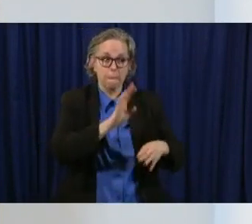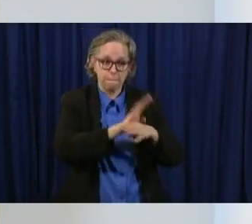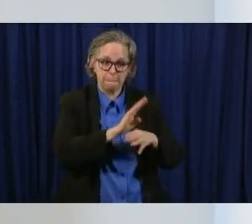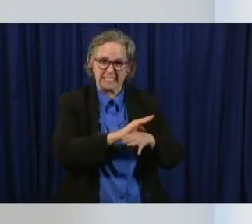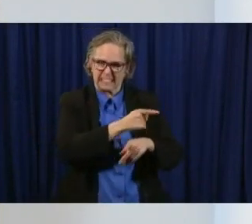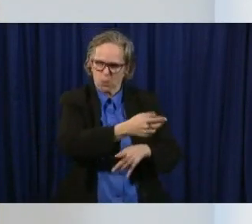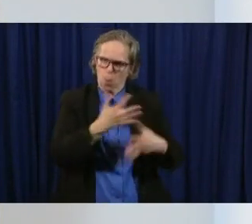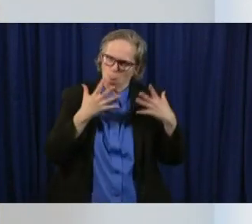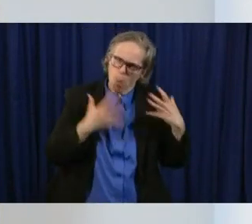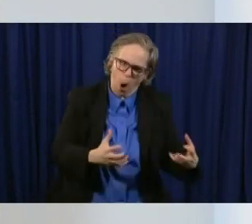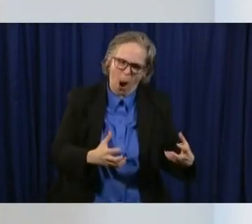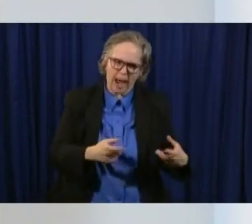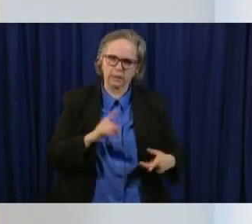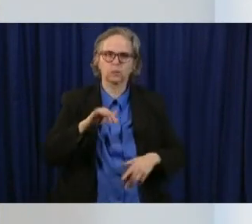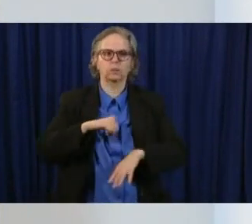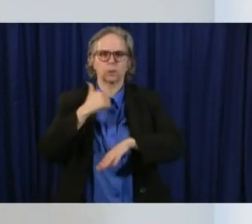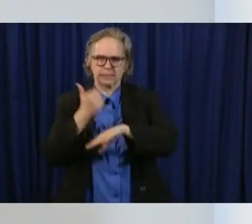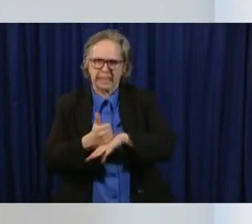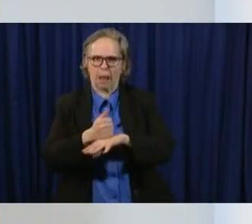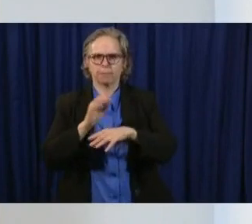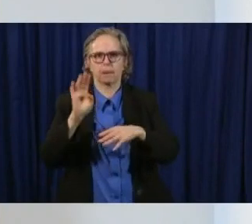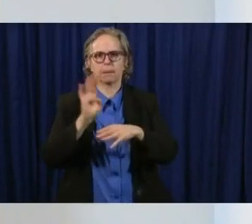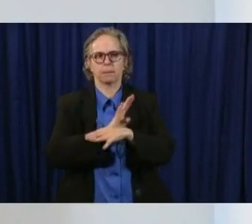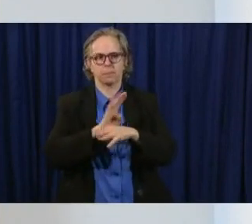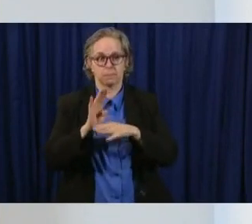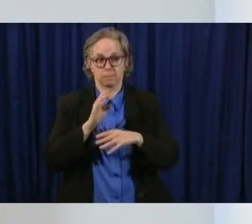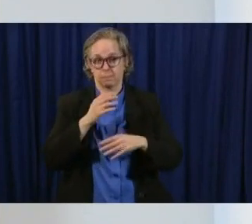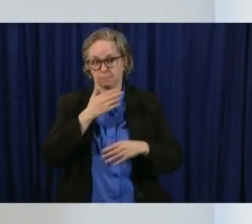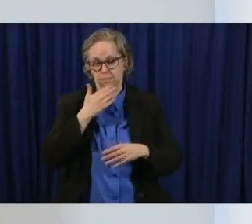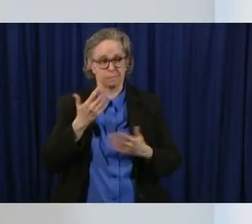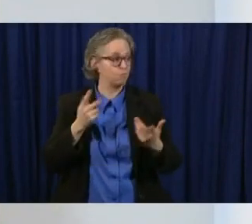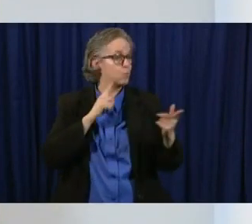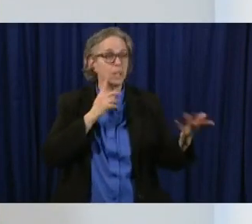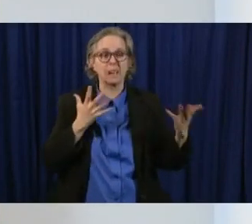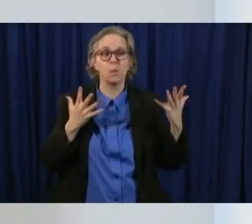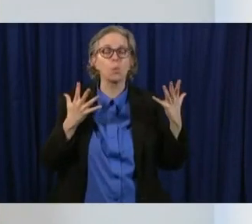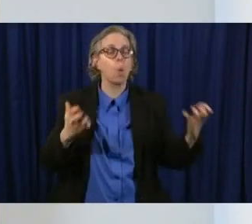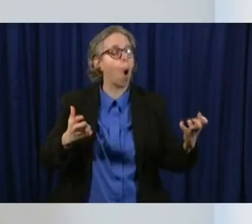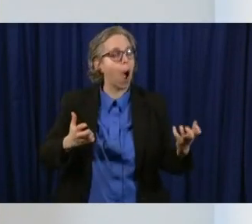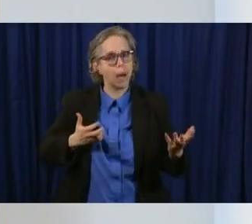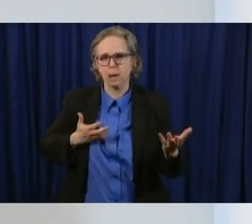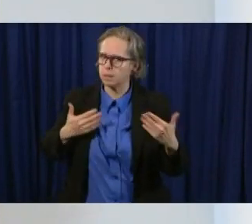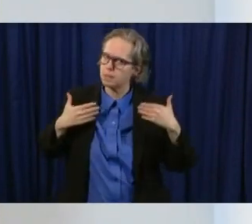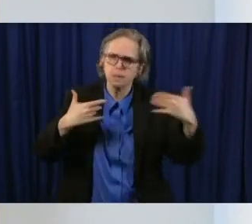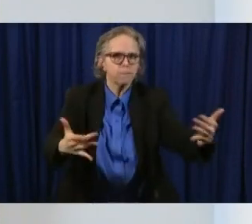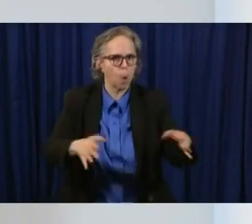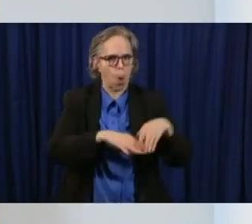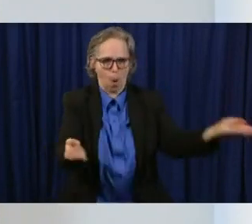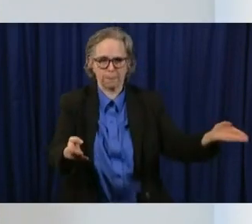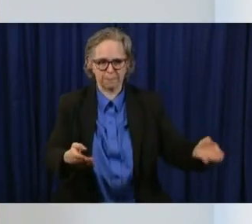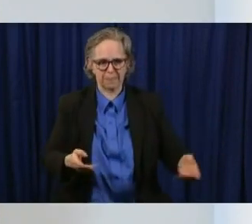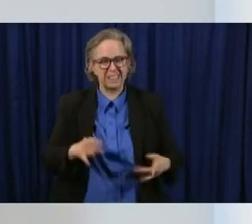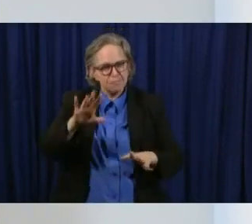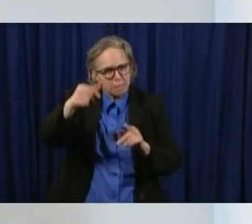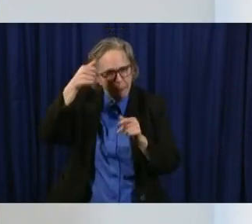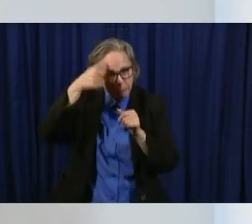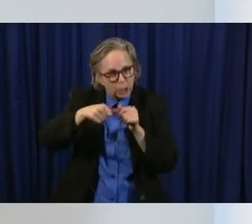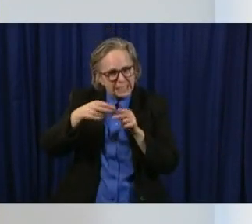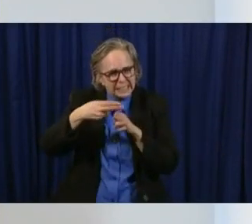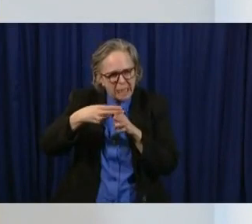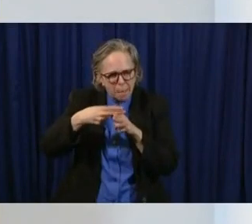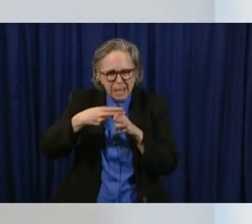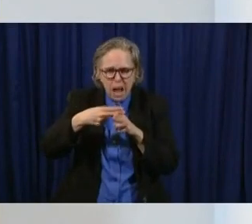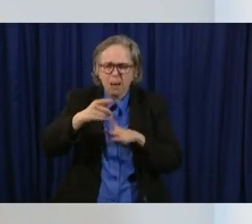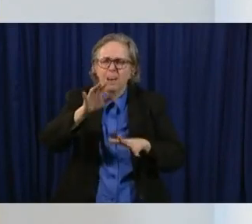because we all we always want to get through this and these are the temporary things as the governor mentioned that we can do to get through this so that we